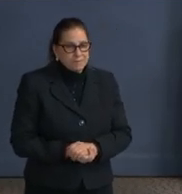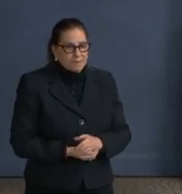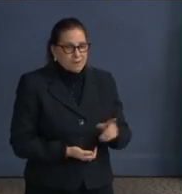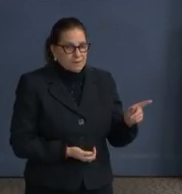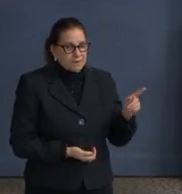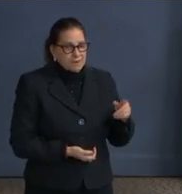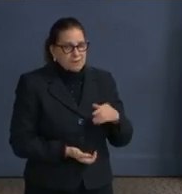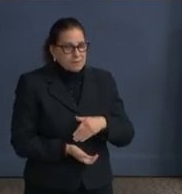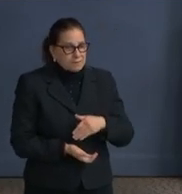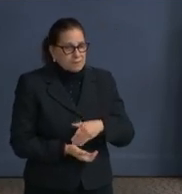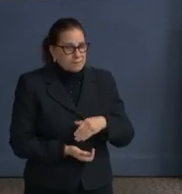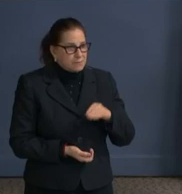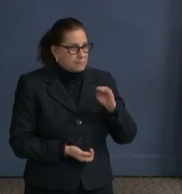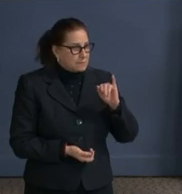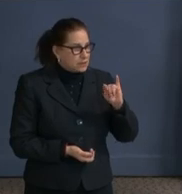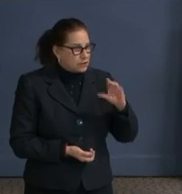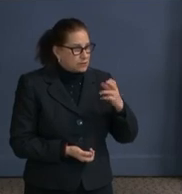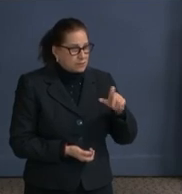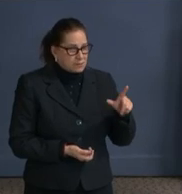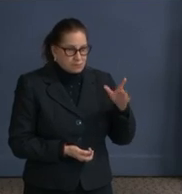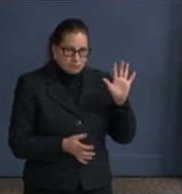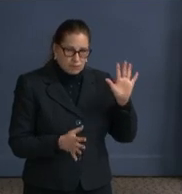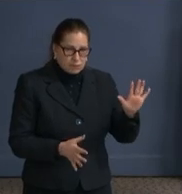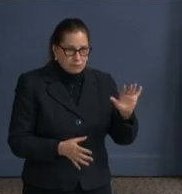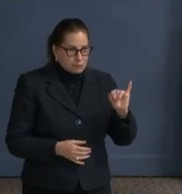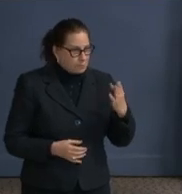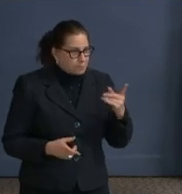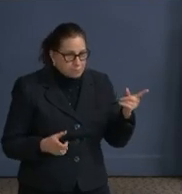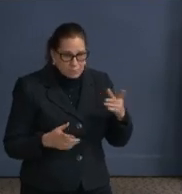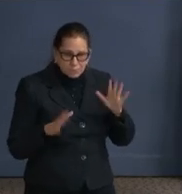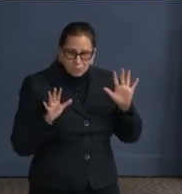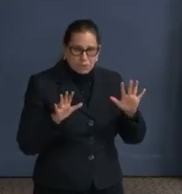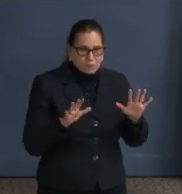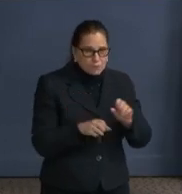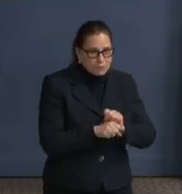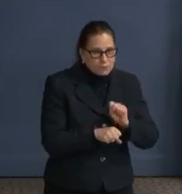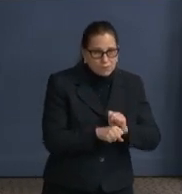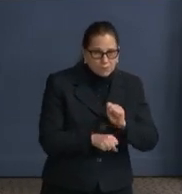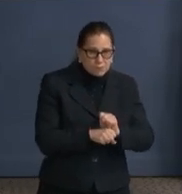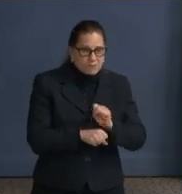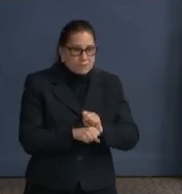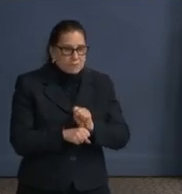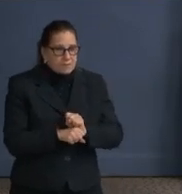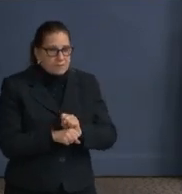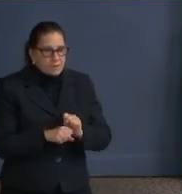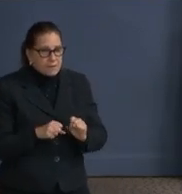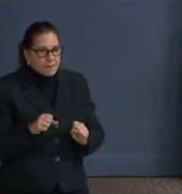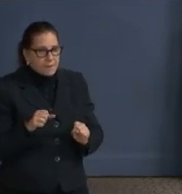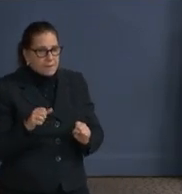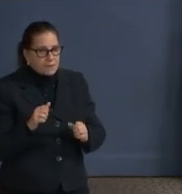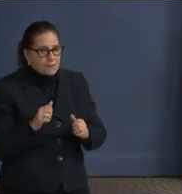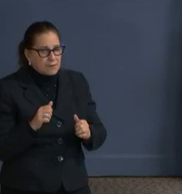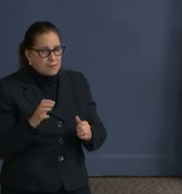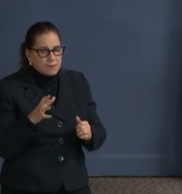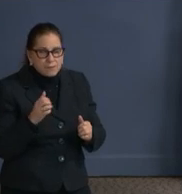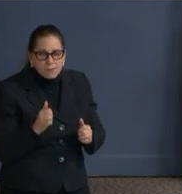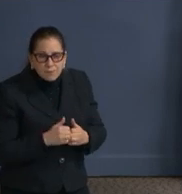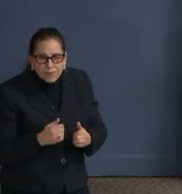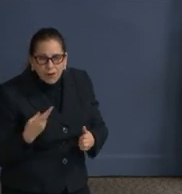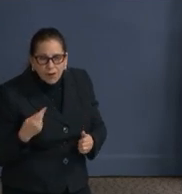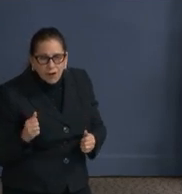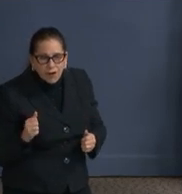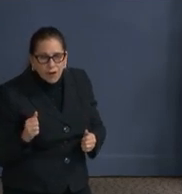a good job, a great job in starting to set up with Director Polly Harper coming into some of that role